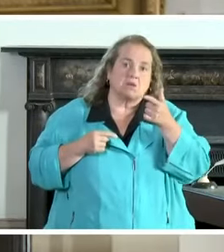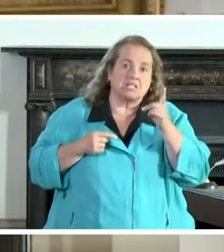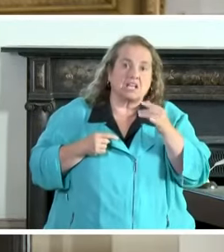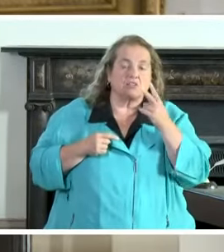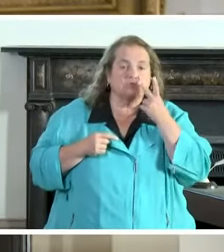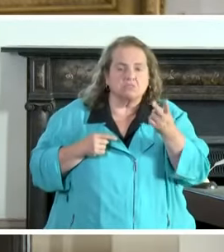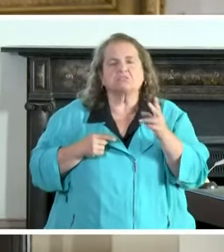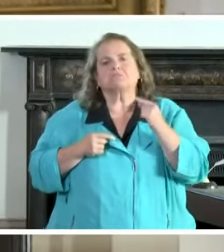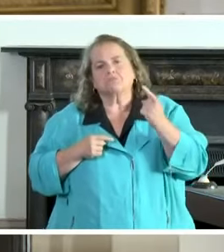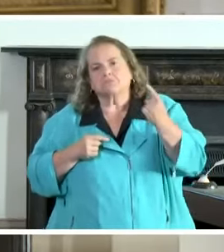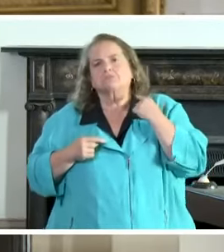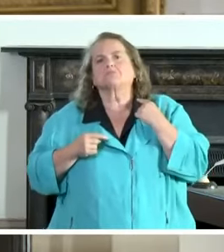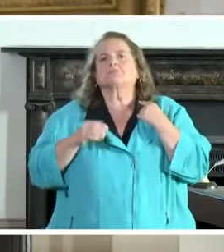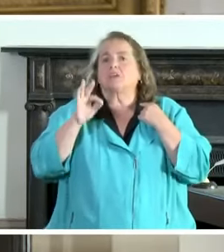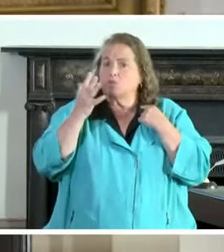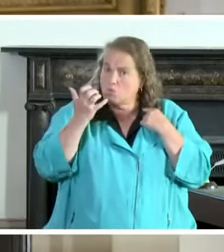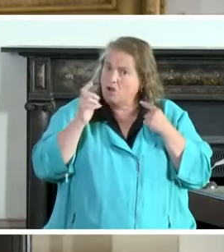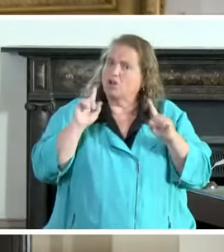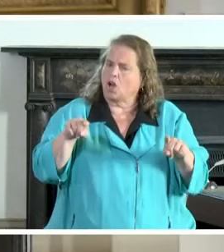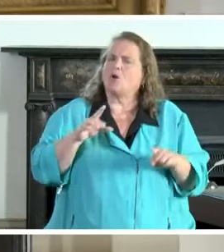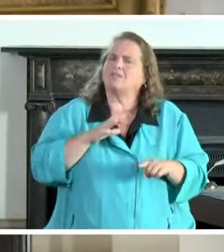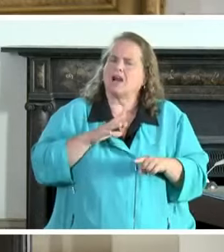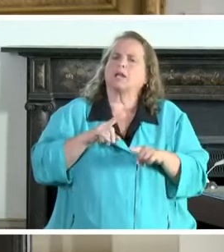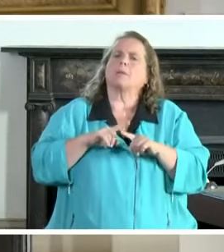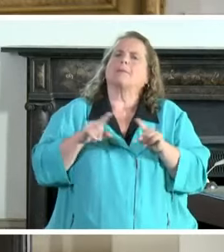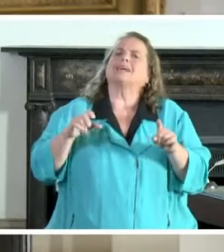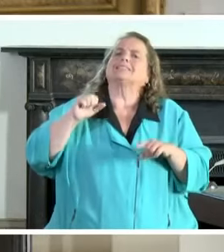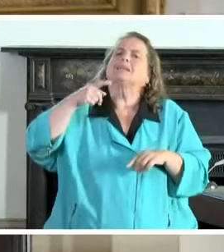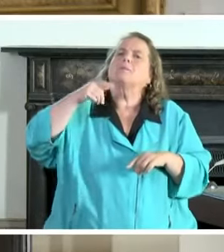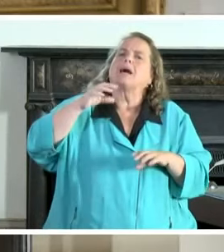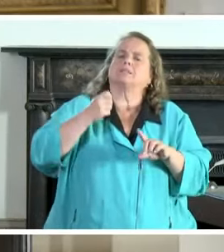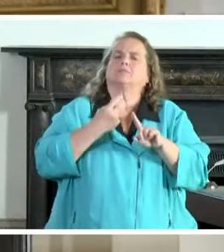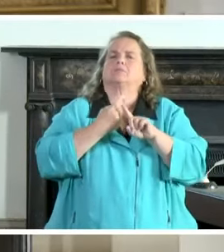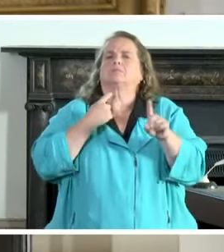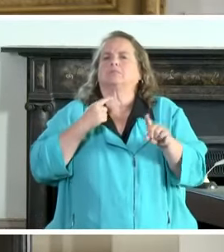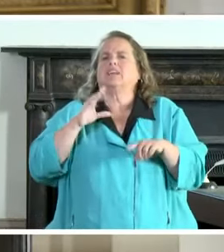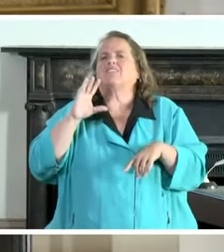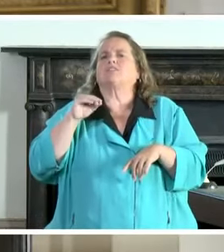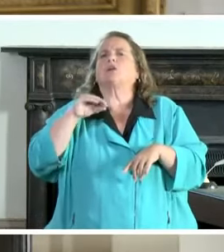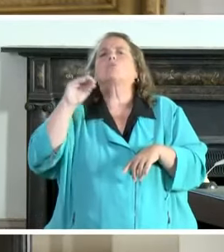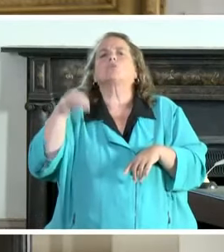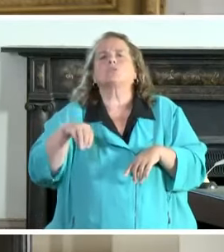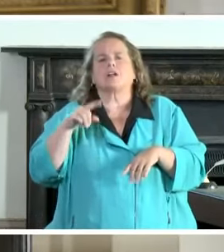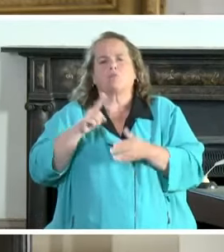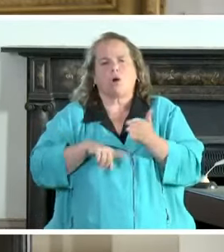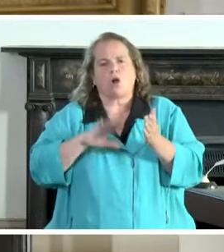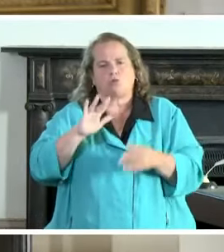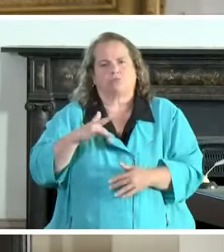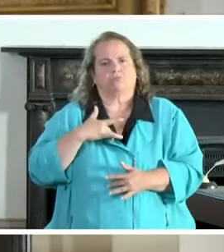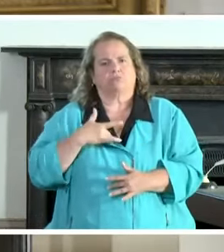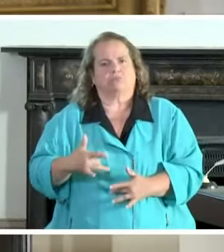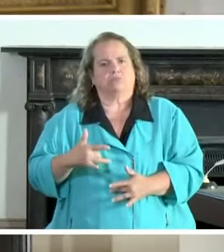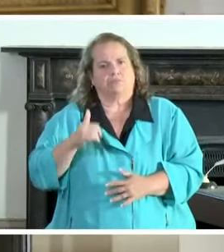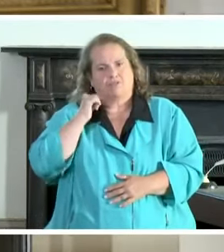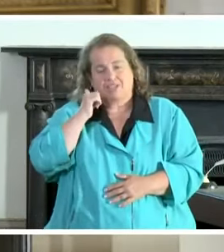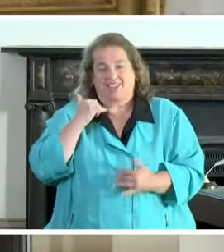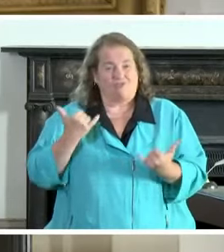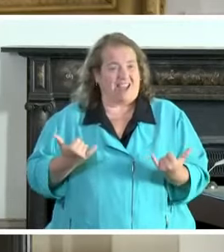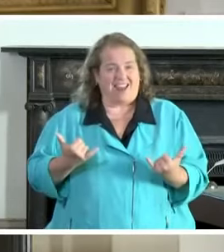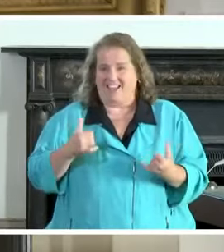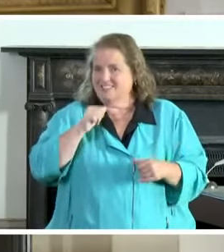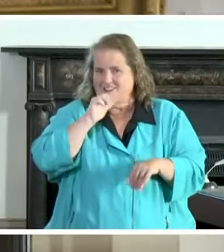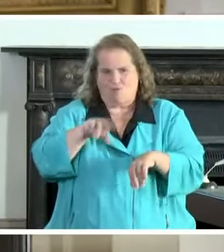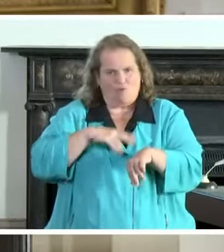sure keep doing it but just space them out and do about 50 percent that you'd normally do we don't get to live normal lives right now